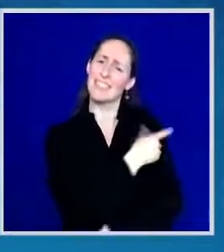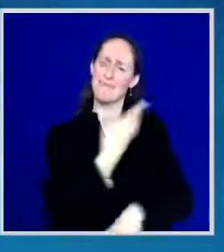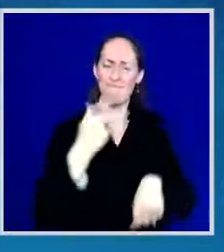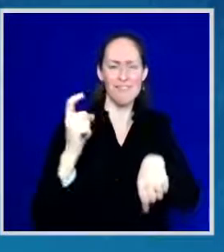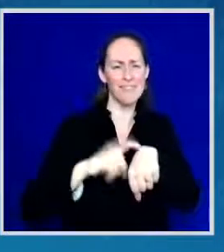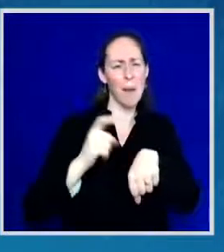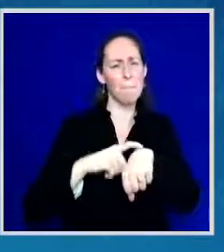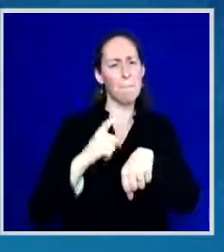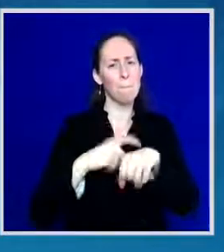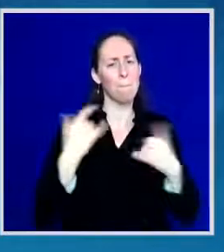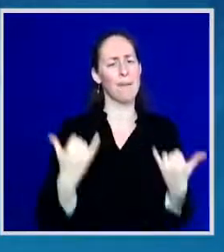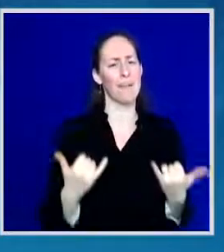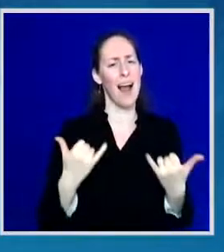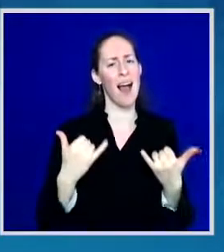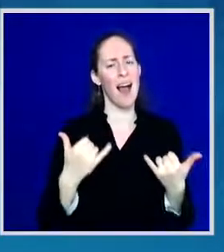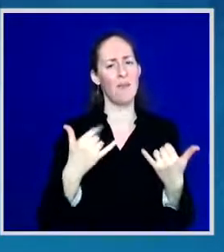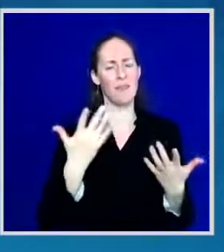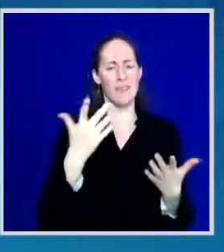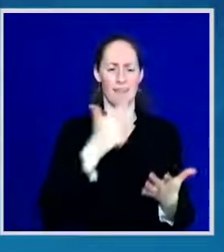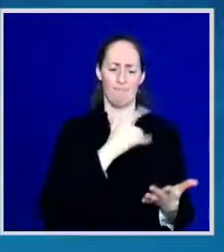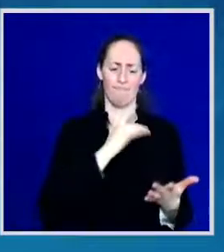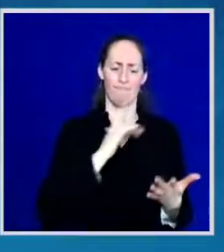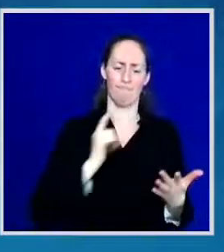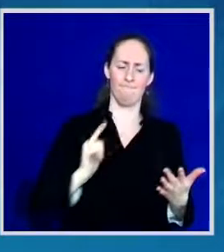our part. Yes.